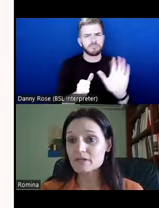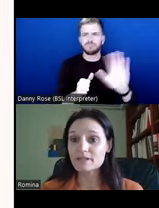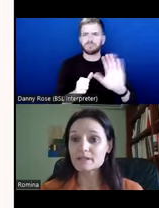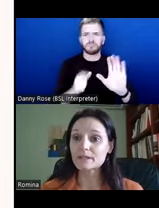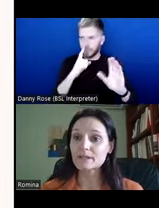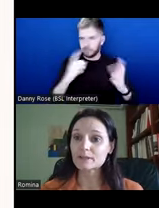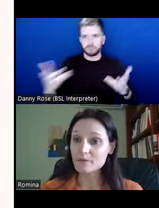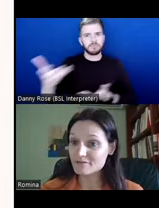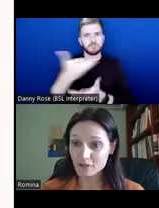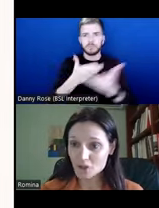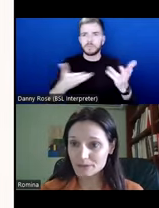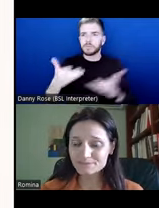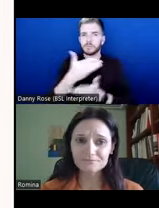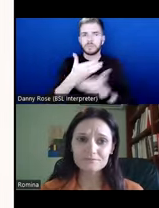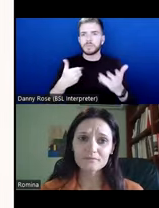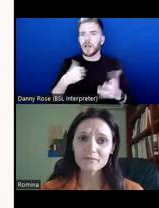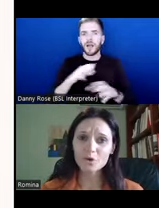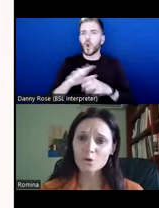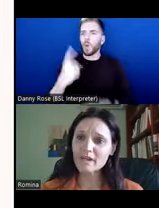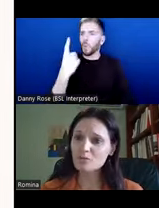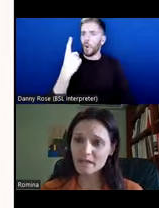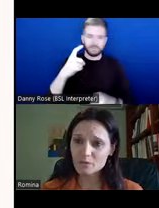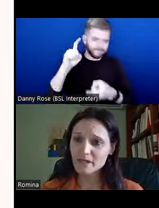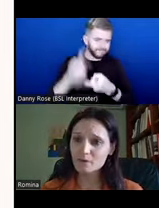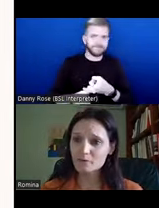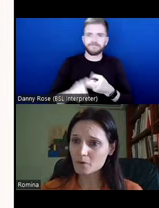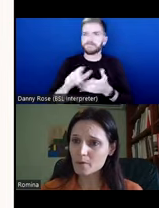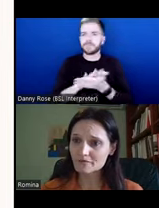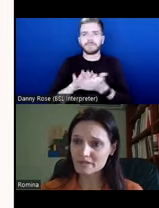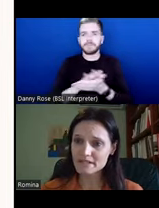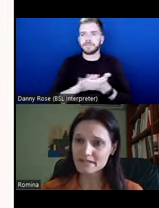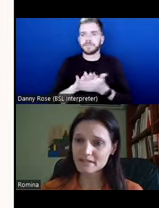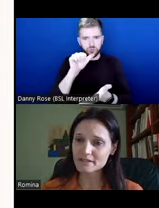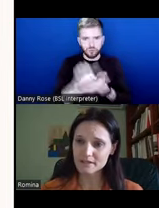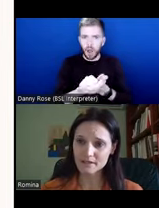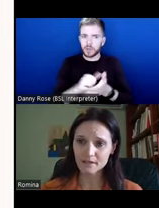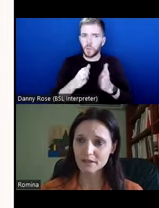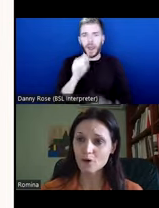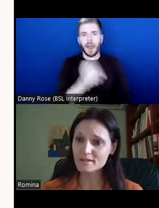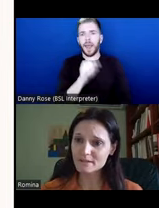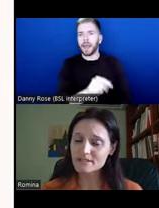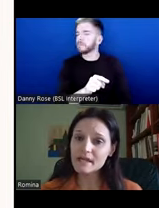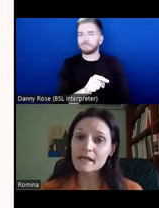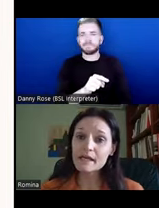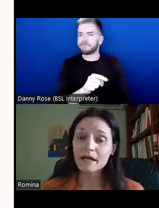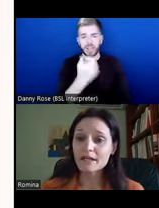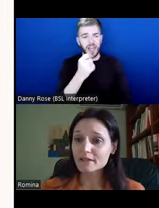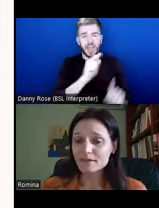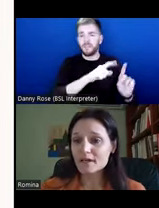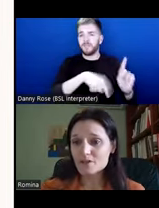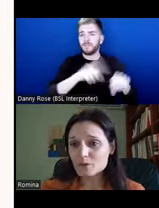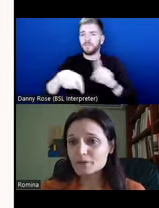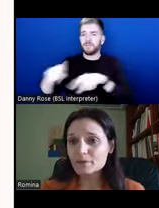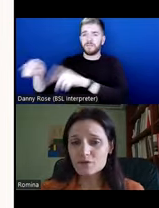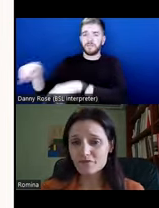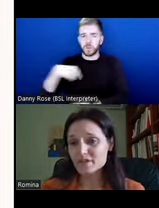my experience, an agreed definition or a right way or a wrong way of understanding this concept. And